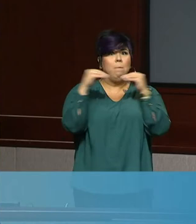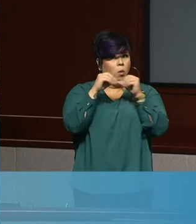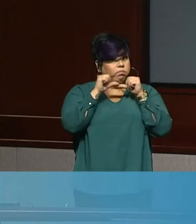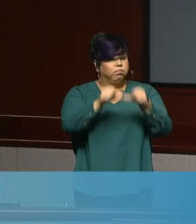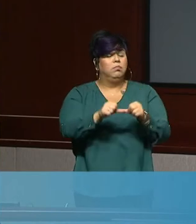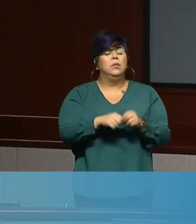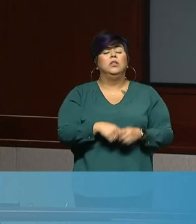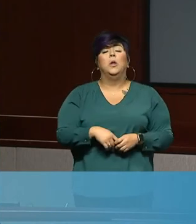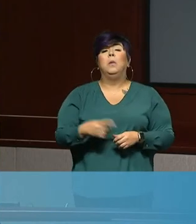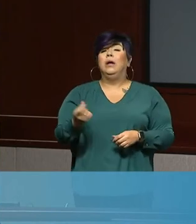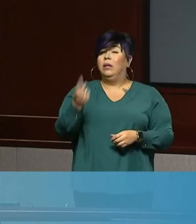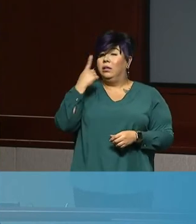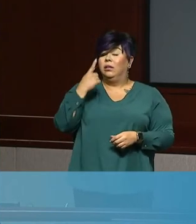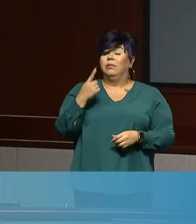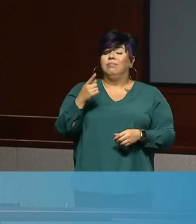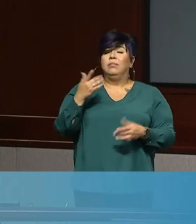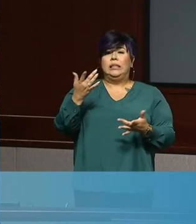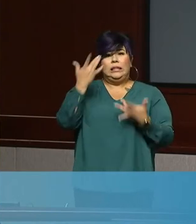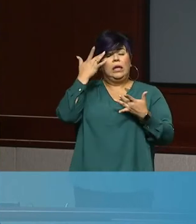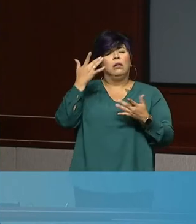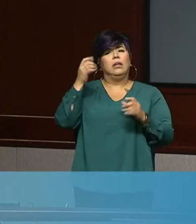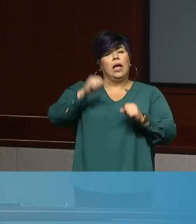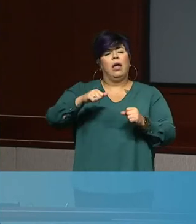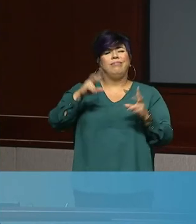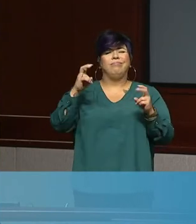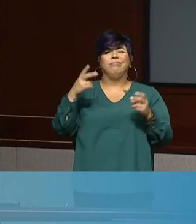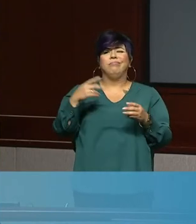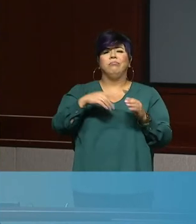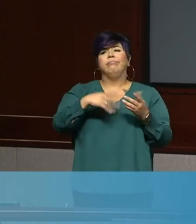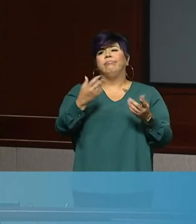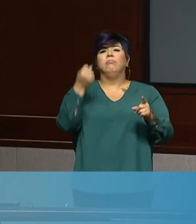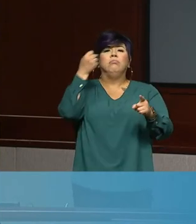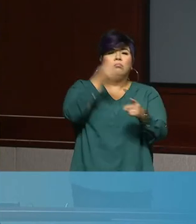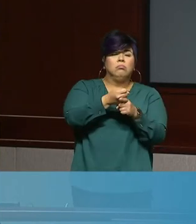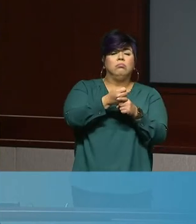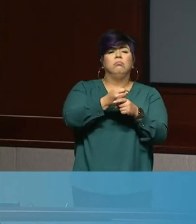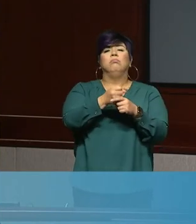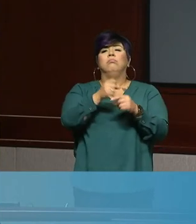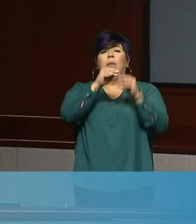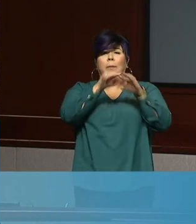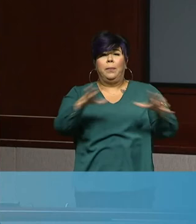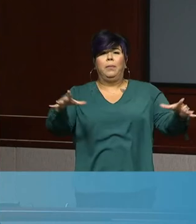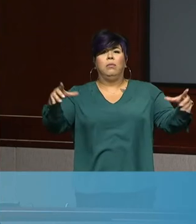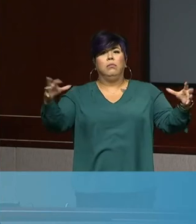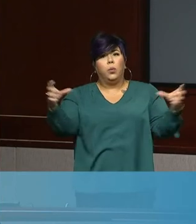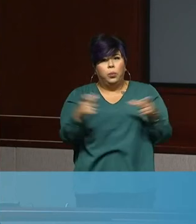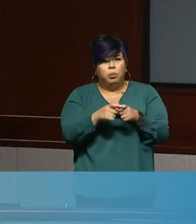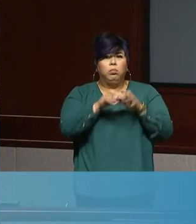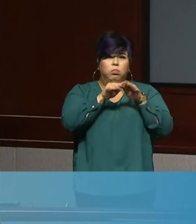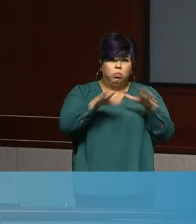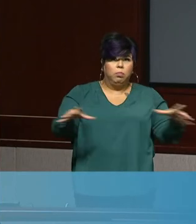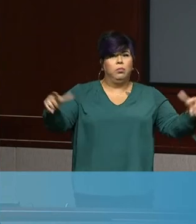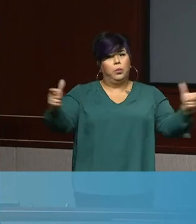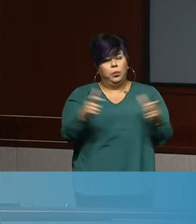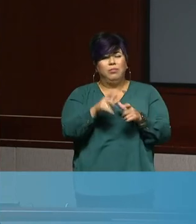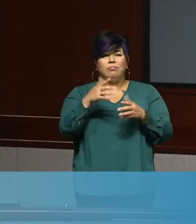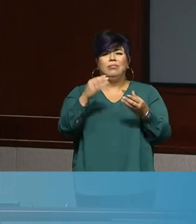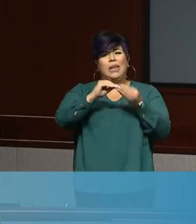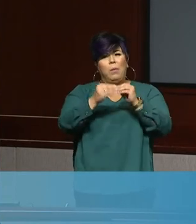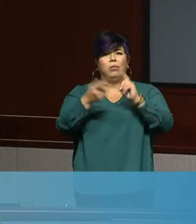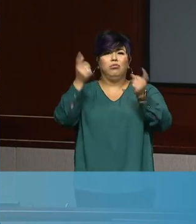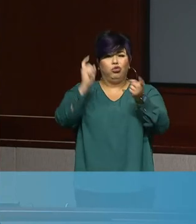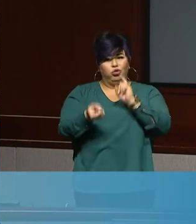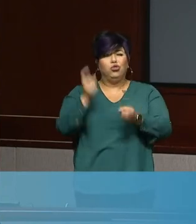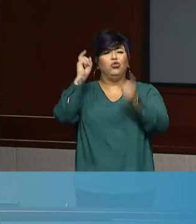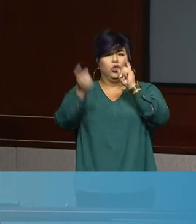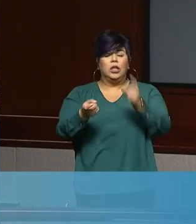waves of illness, um, and infections that, that transmit, um, we want to be careful about using that, that terminology about the first wave being